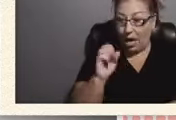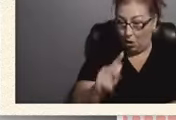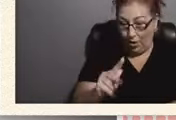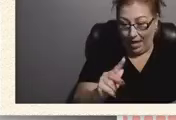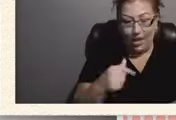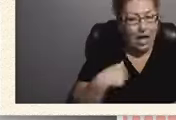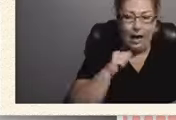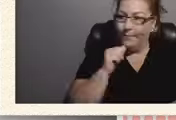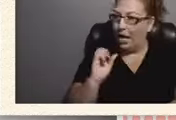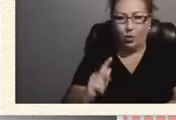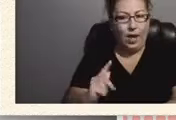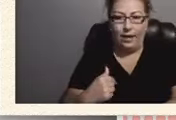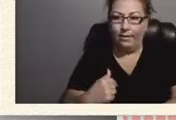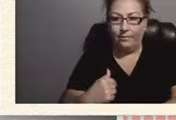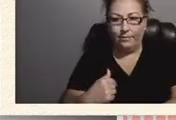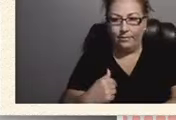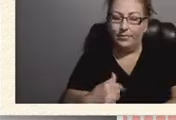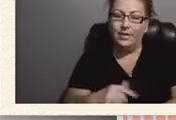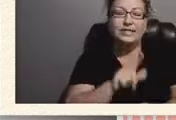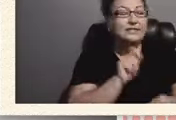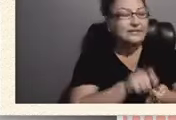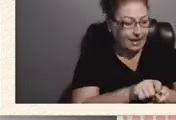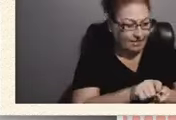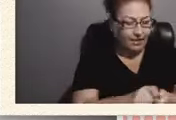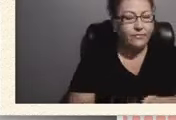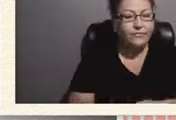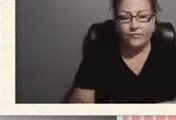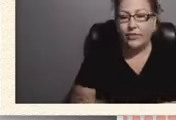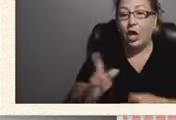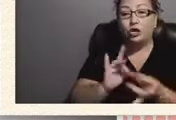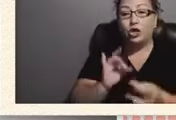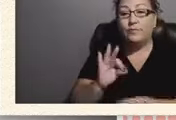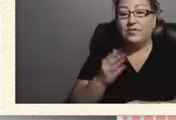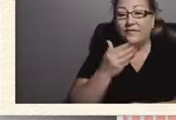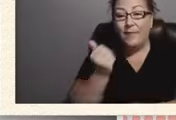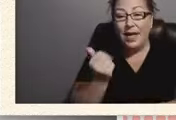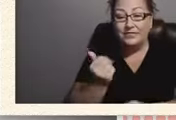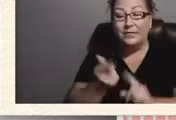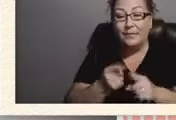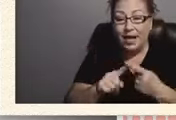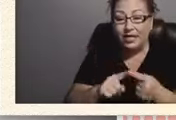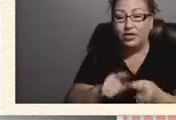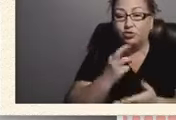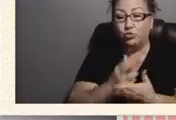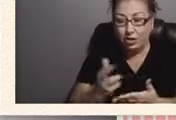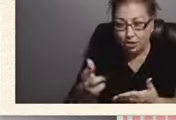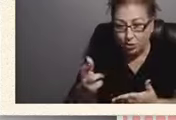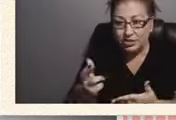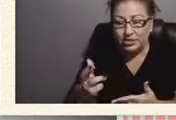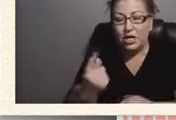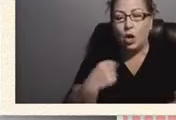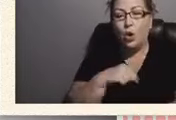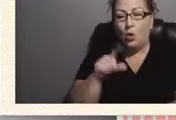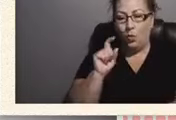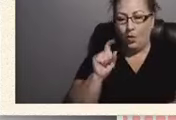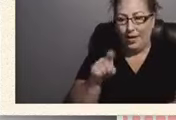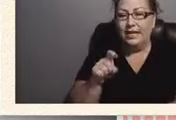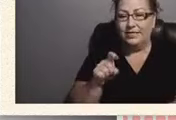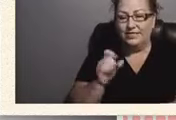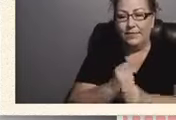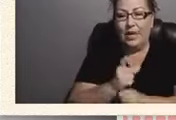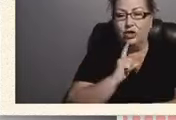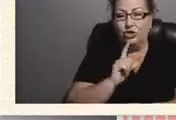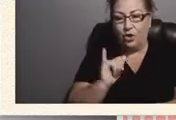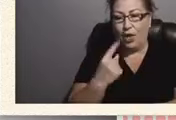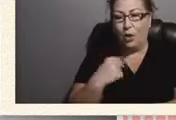okay. Exactly. In terms of best buddies, resources, we need to make sure that we have